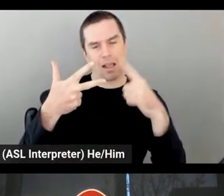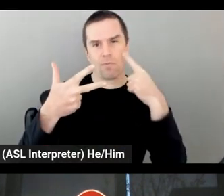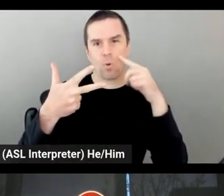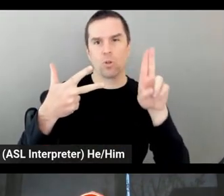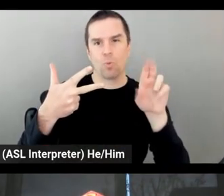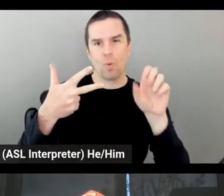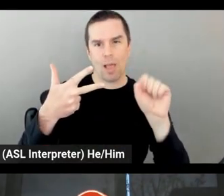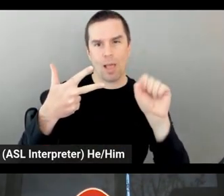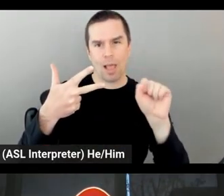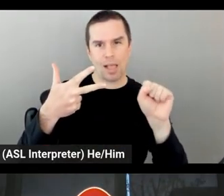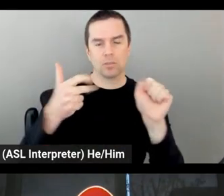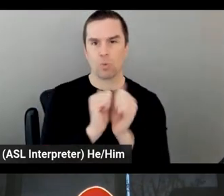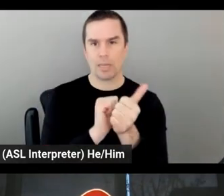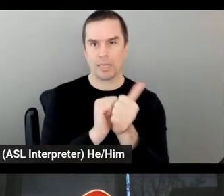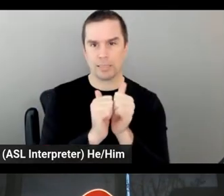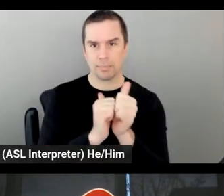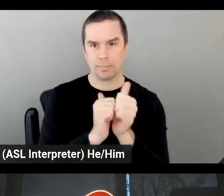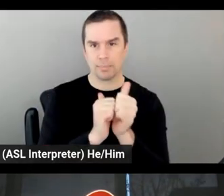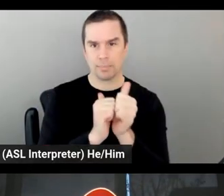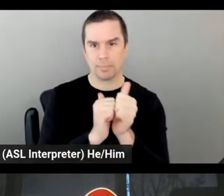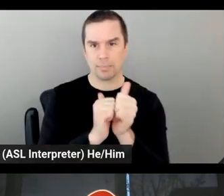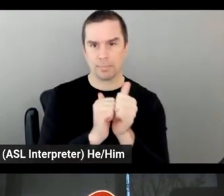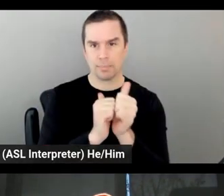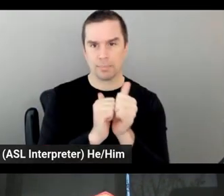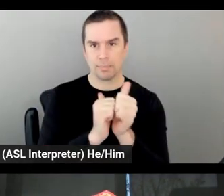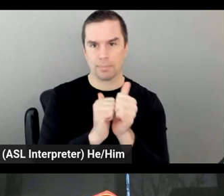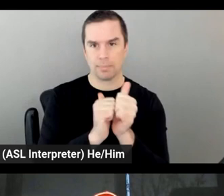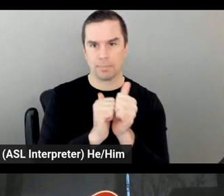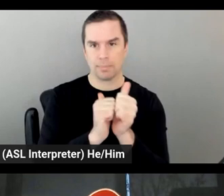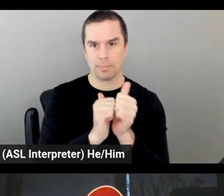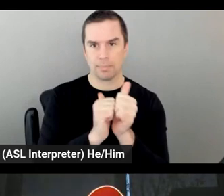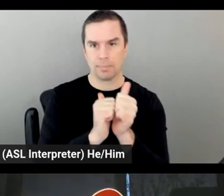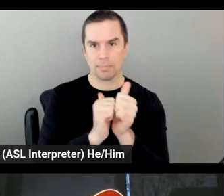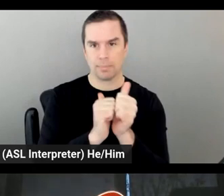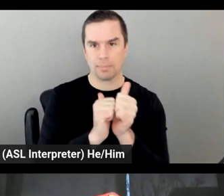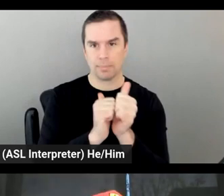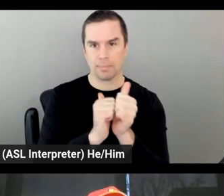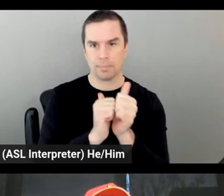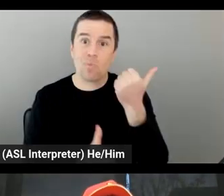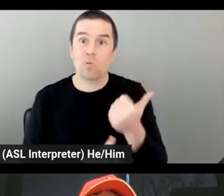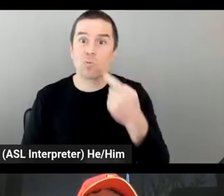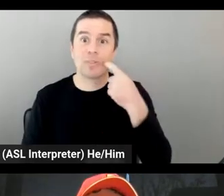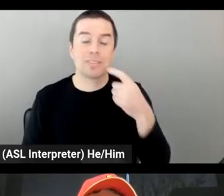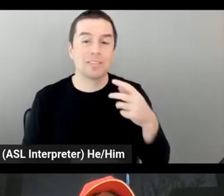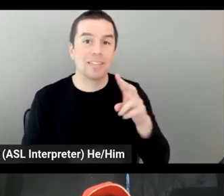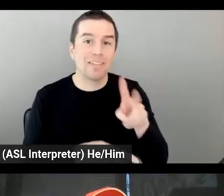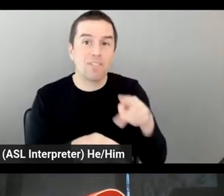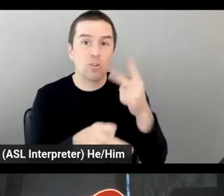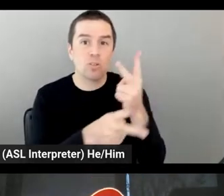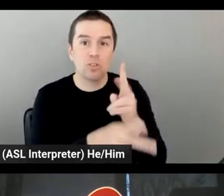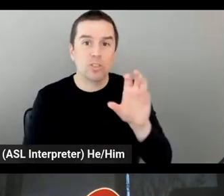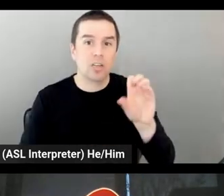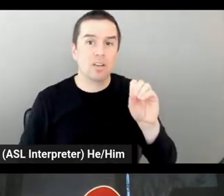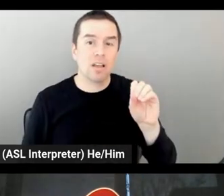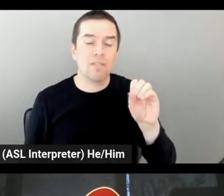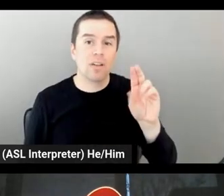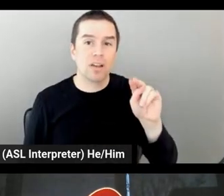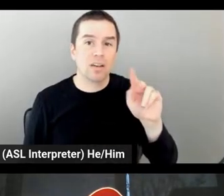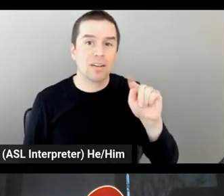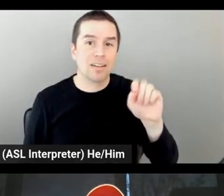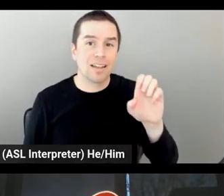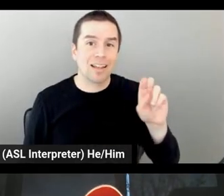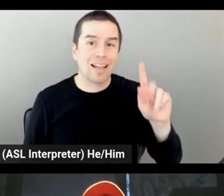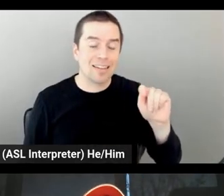having the most updated version of contents directly from the Scuderia is super